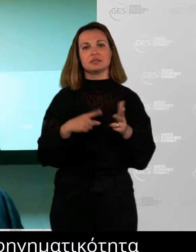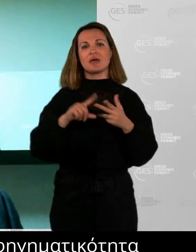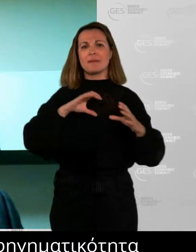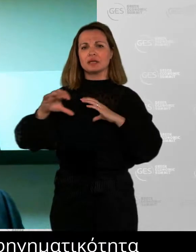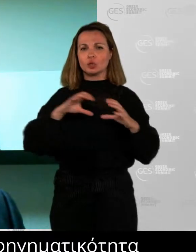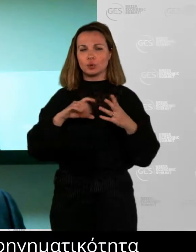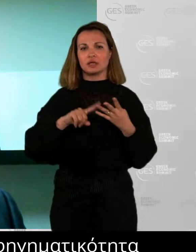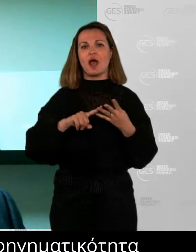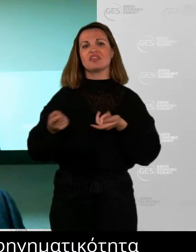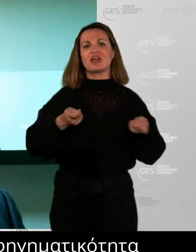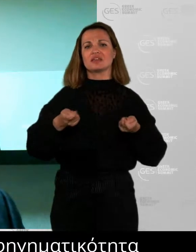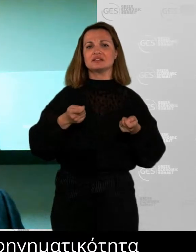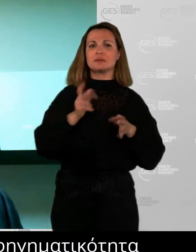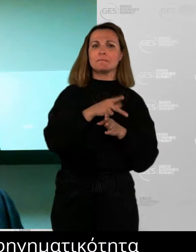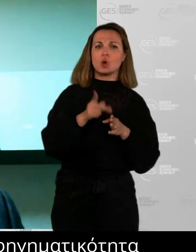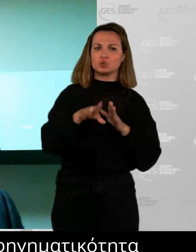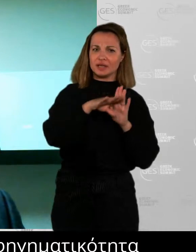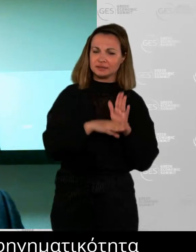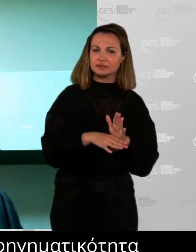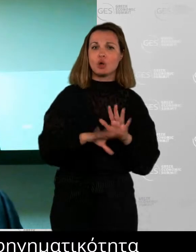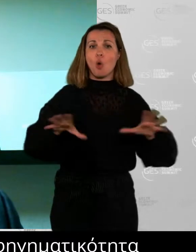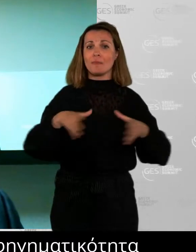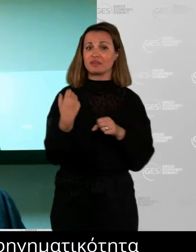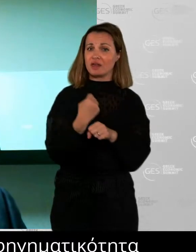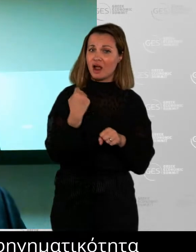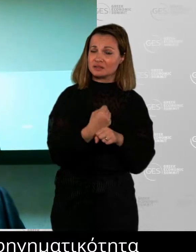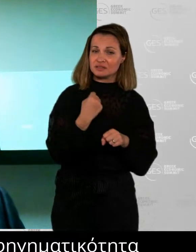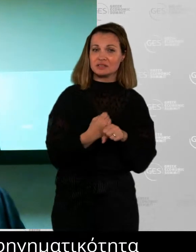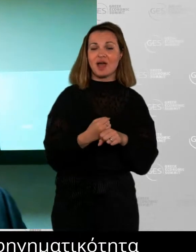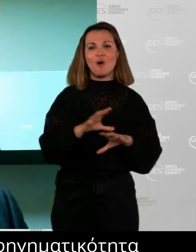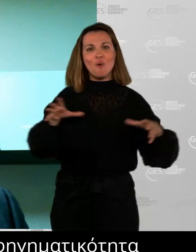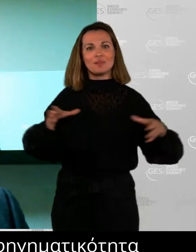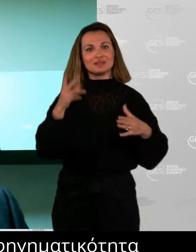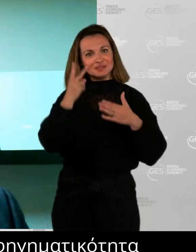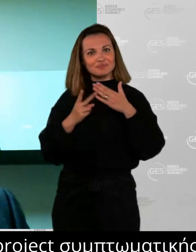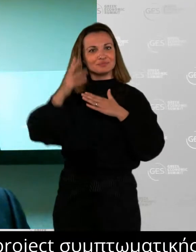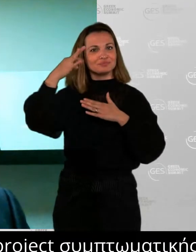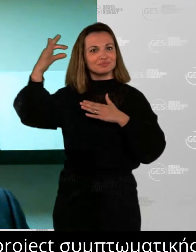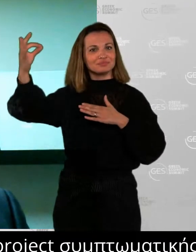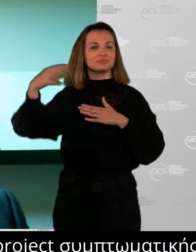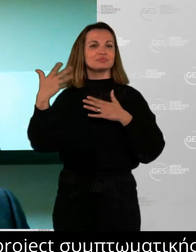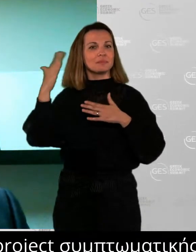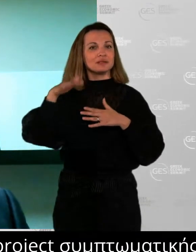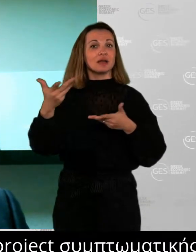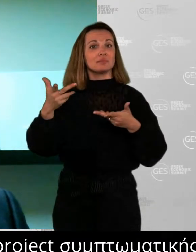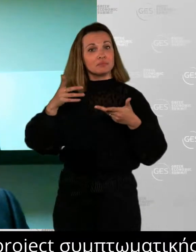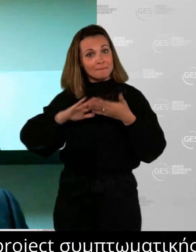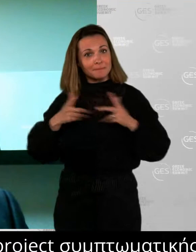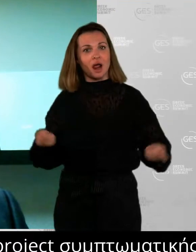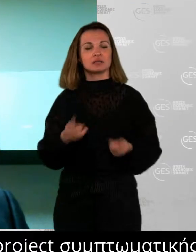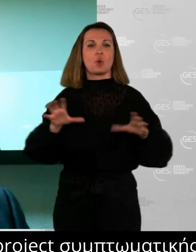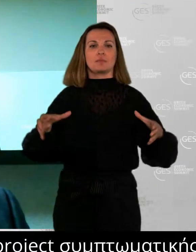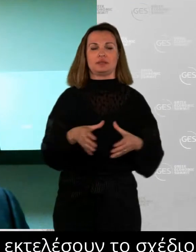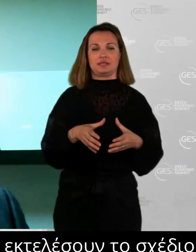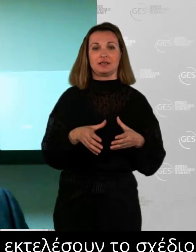venture together, to sort of visualize and execute on that. And then problem solving but hypothesis-driven problem